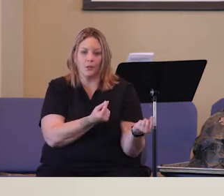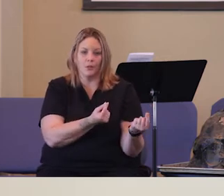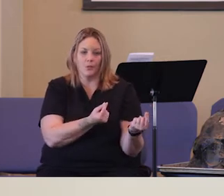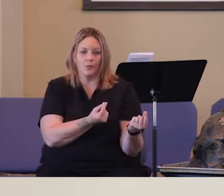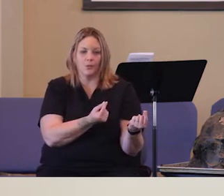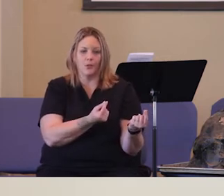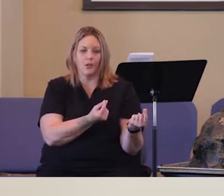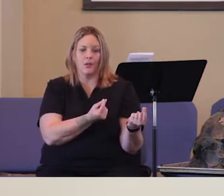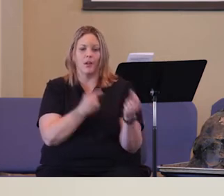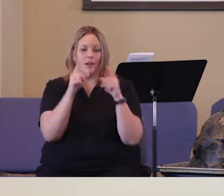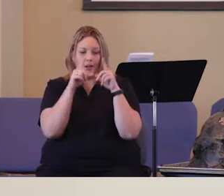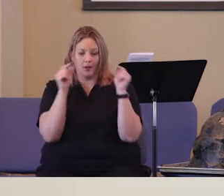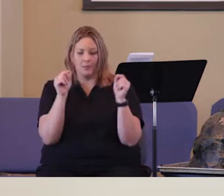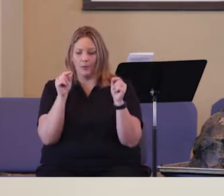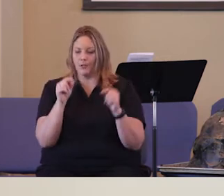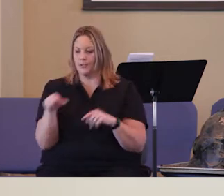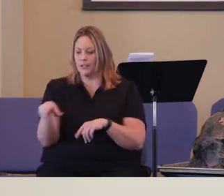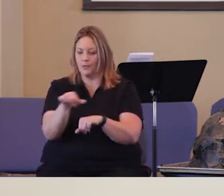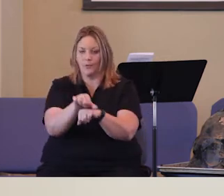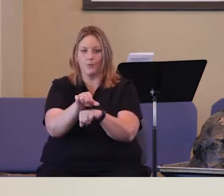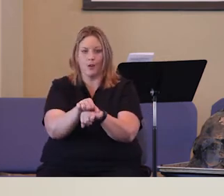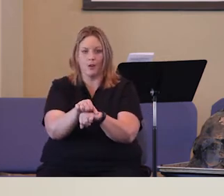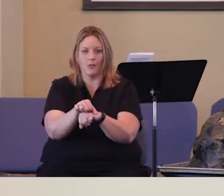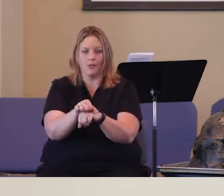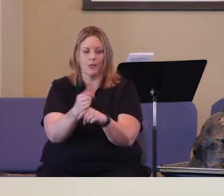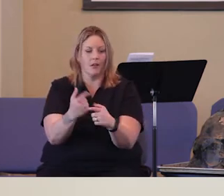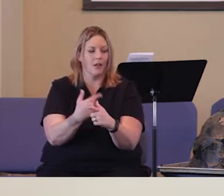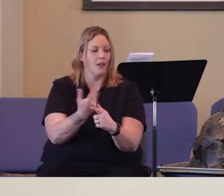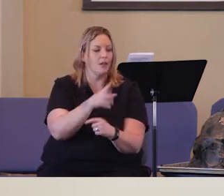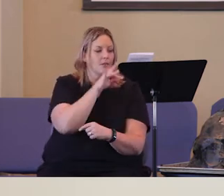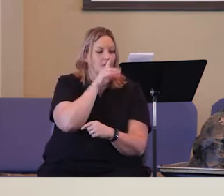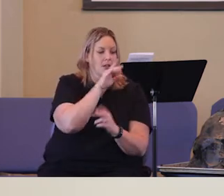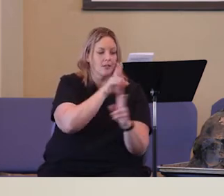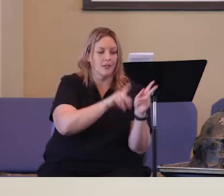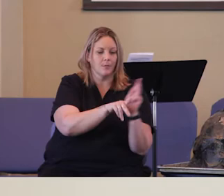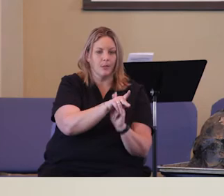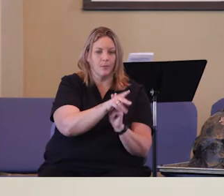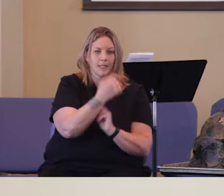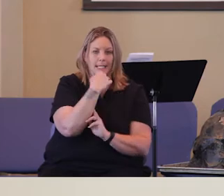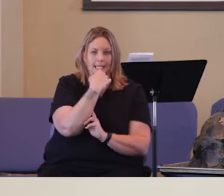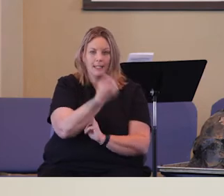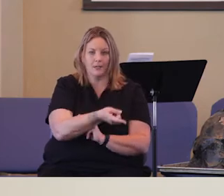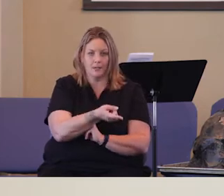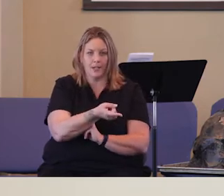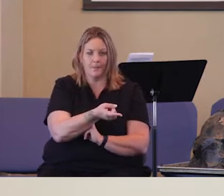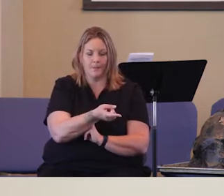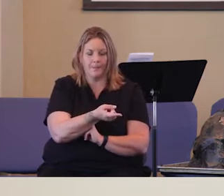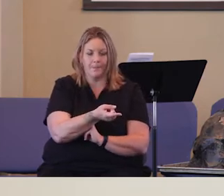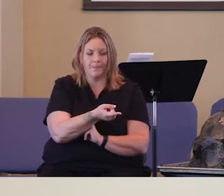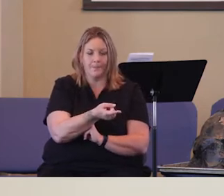When God tells Moses what to do, and he goes before the rock, and he talks to the people,